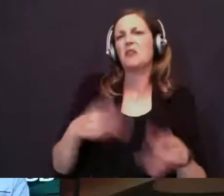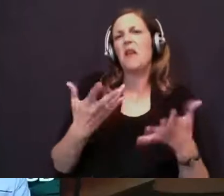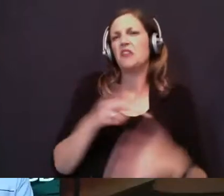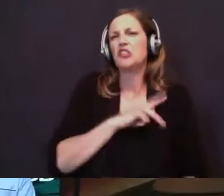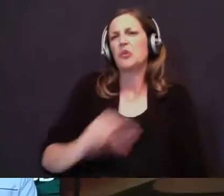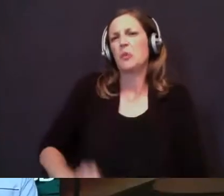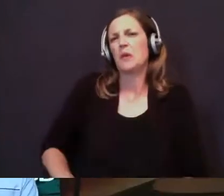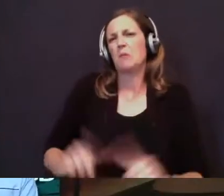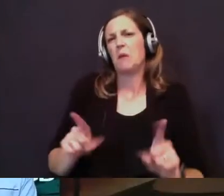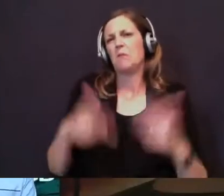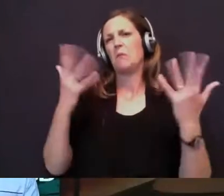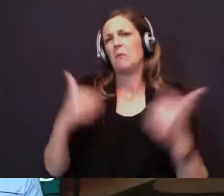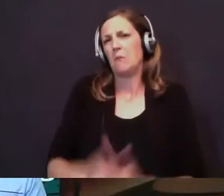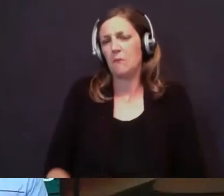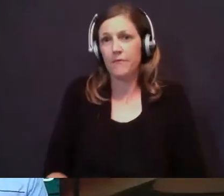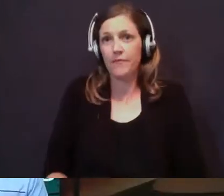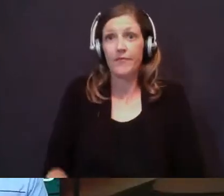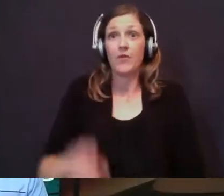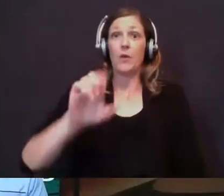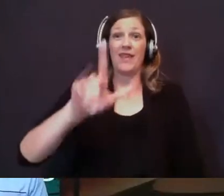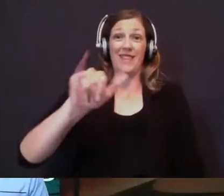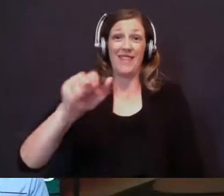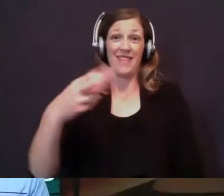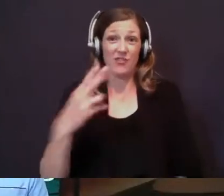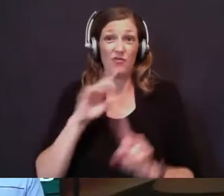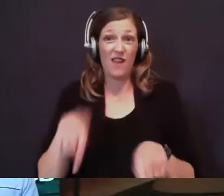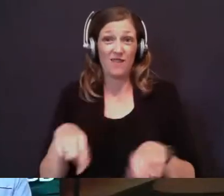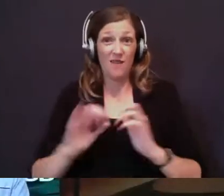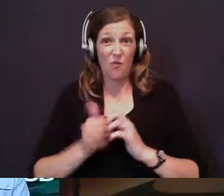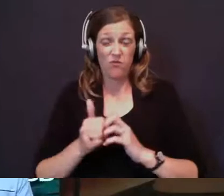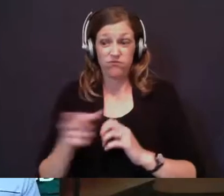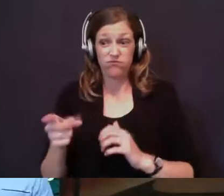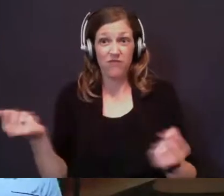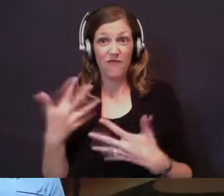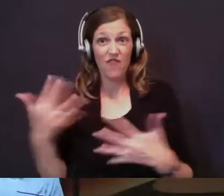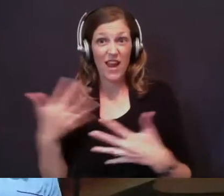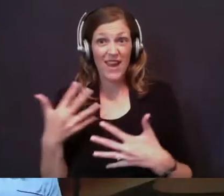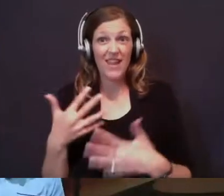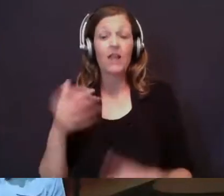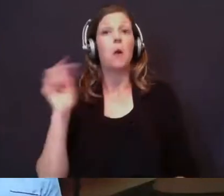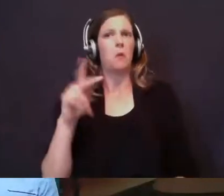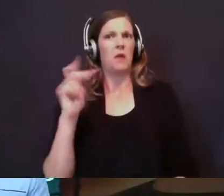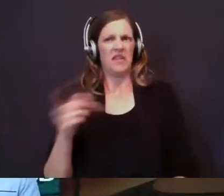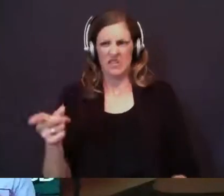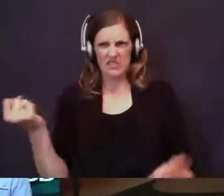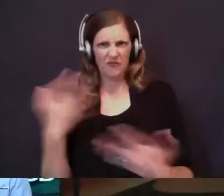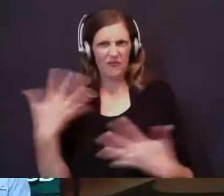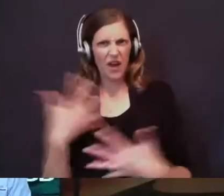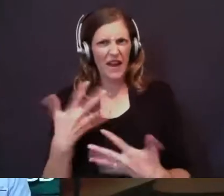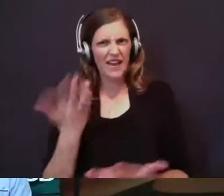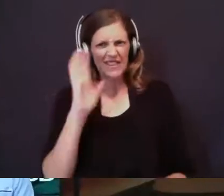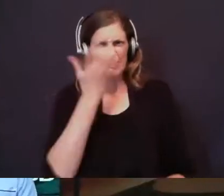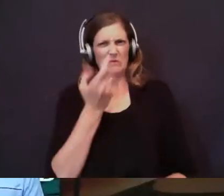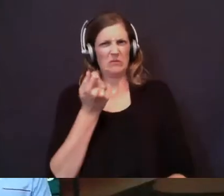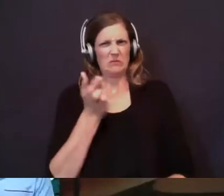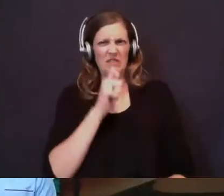one person? Well, how does Elijah react? He's afraid. Okay, he's afraid? That seems a little bit out of